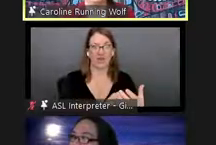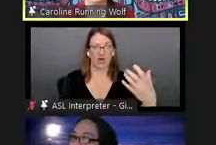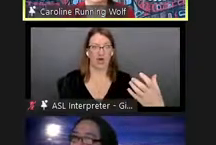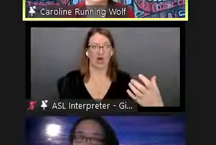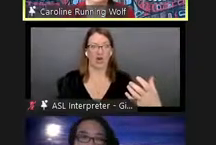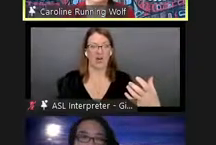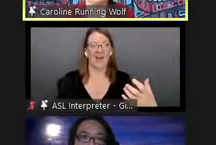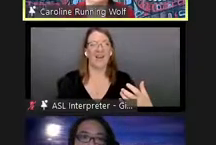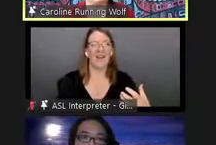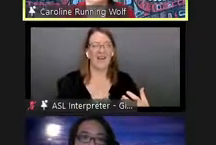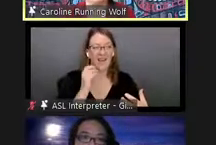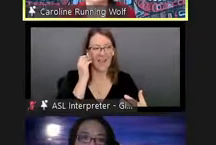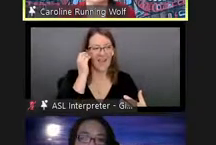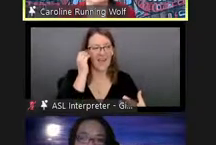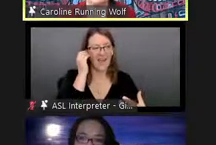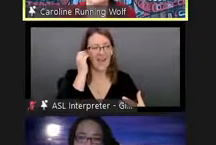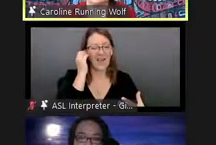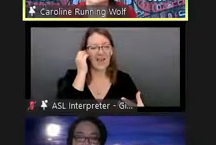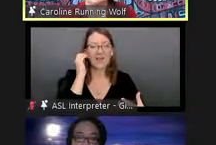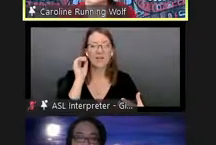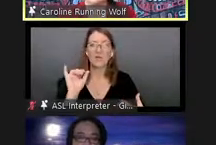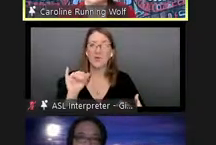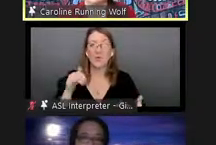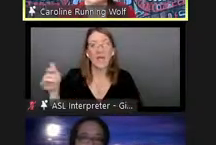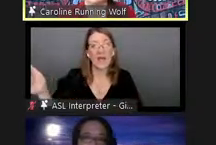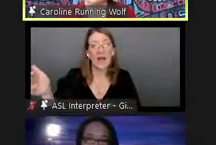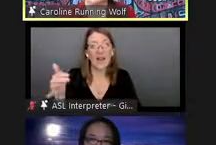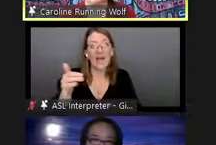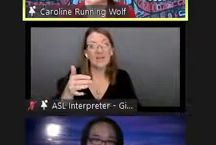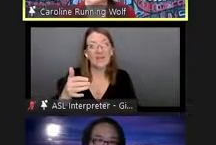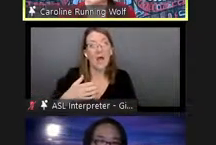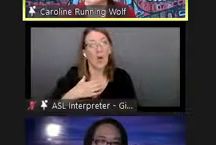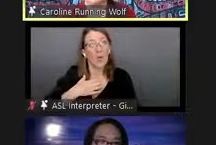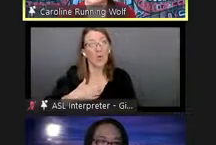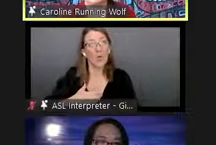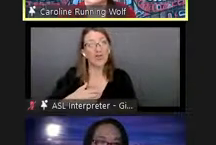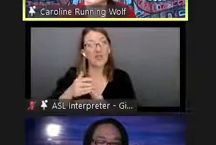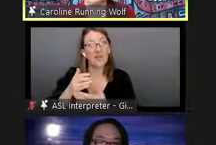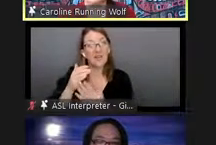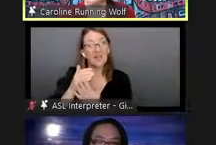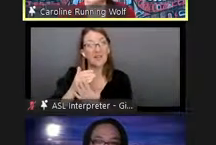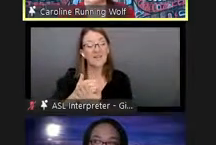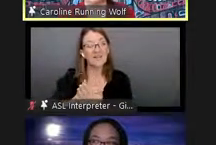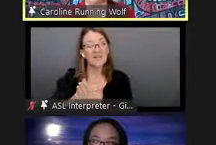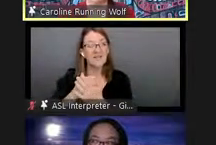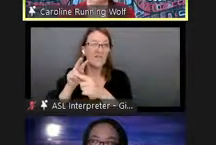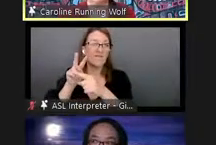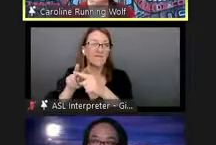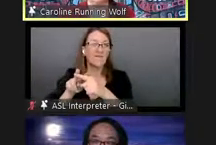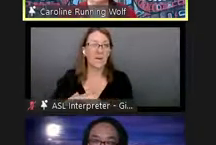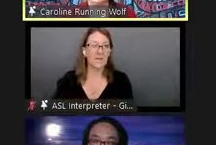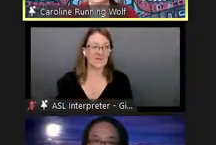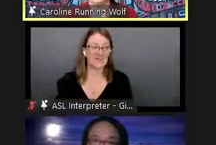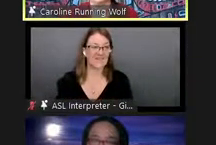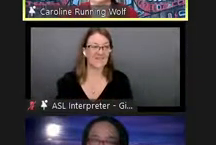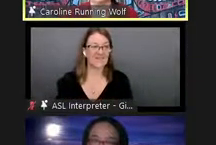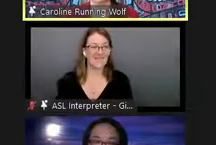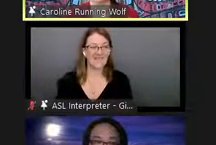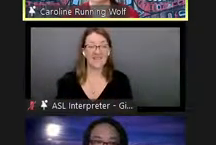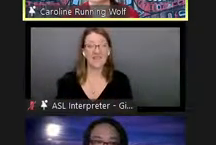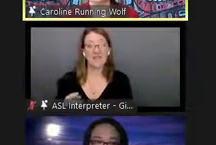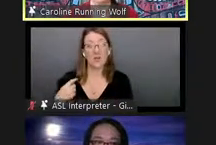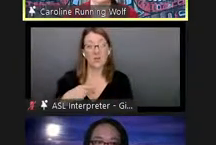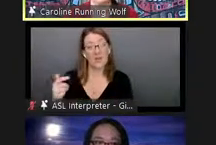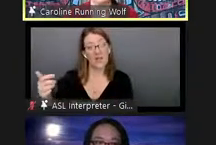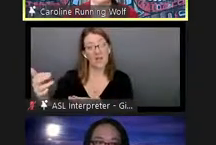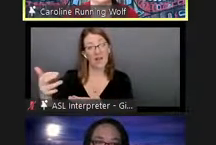collected a wish list and um and as we were collecting the